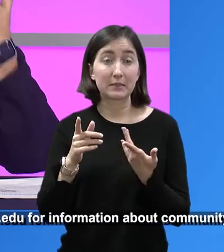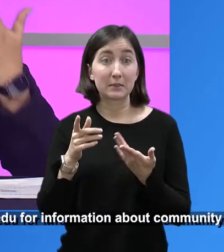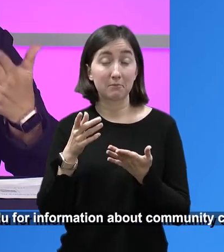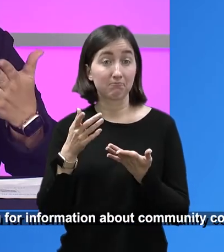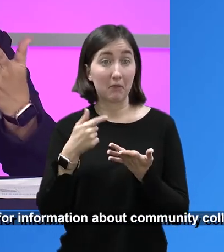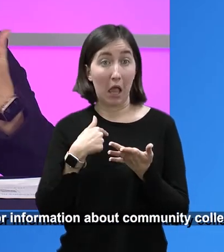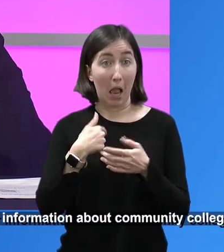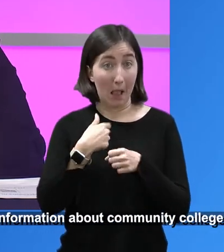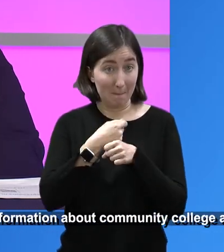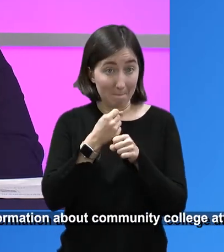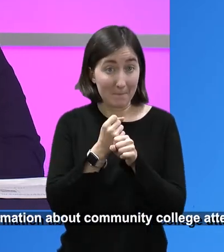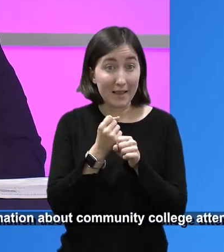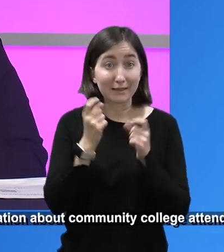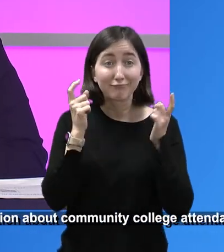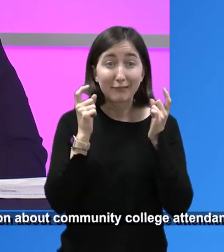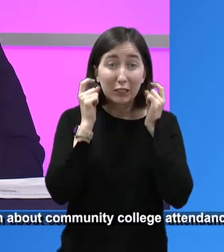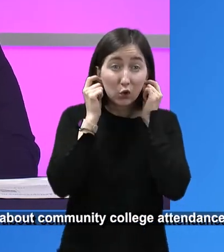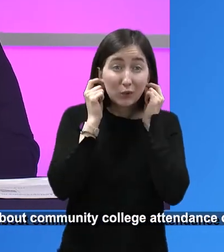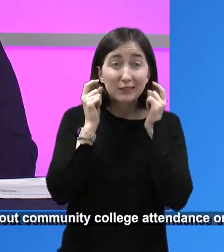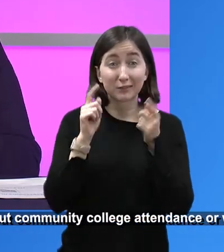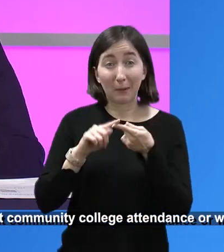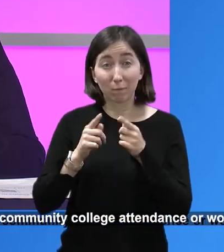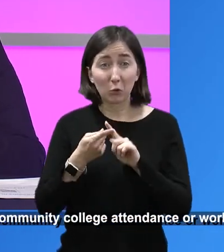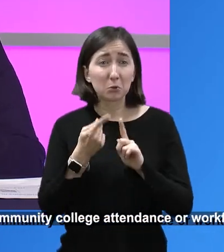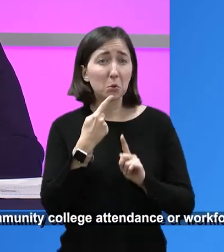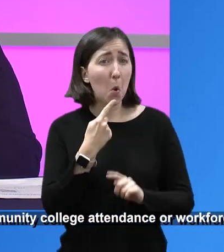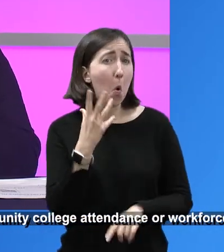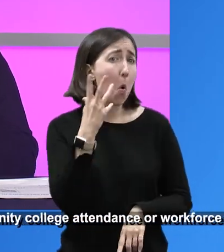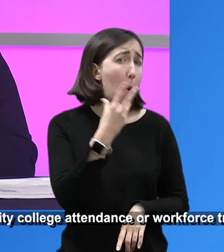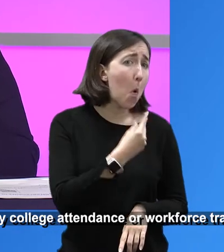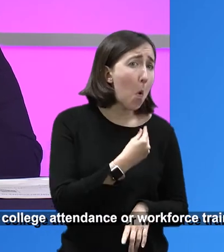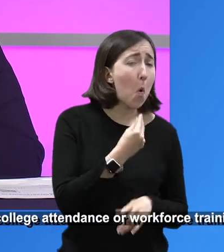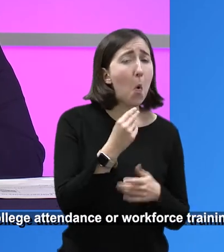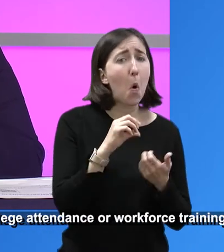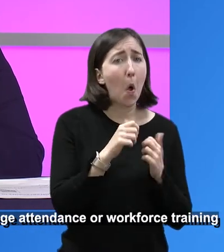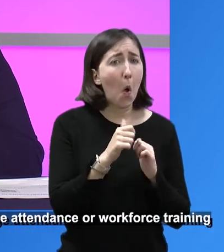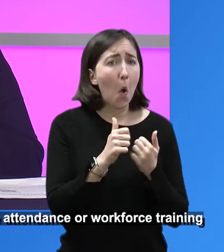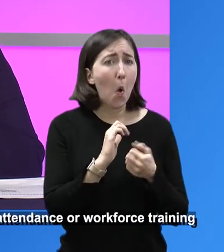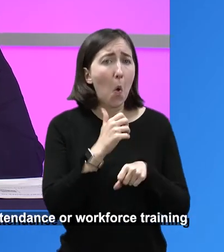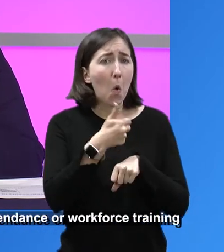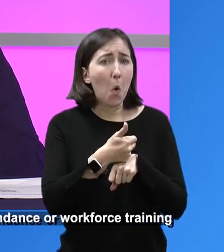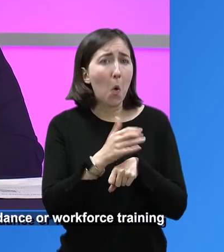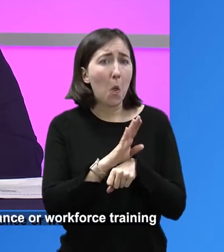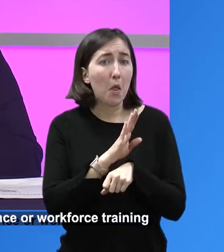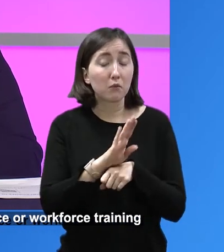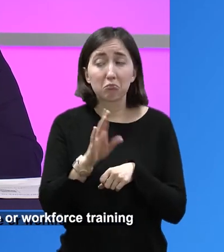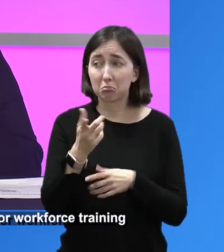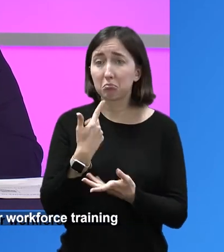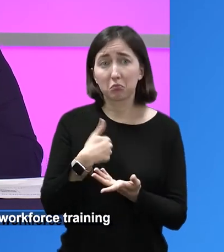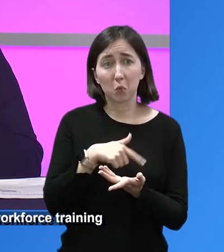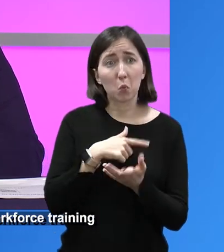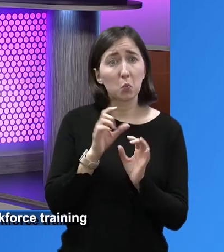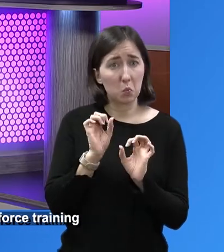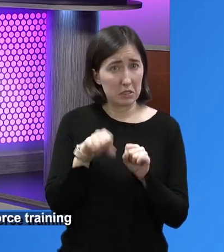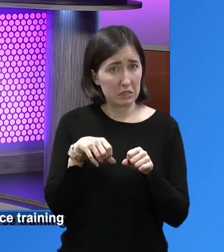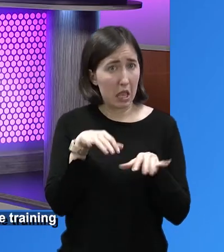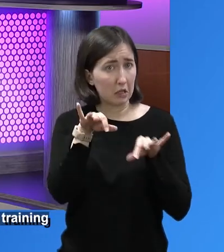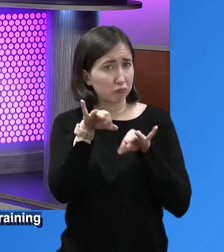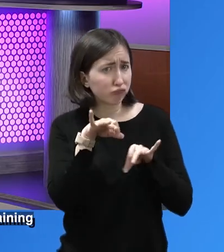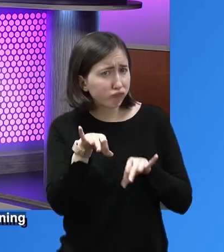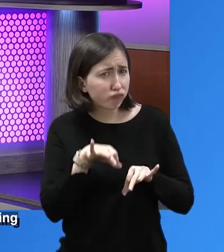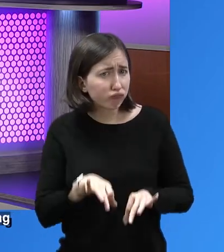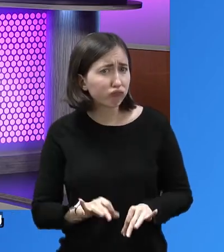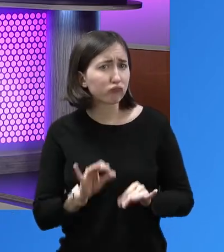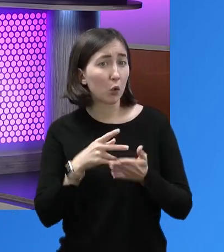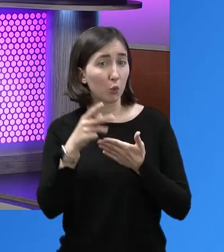earrings and they're beautiful and maybe I should go into business. I don't know where to start. Launch SA would really help you and point you in the right direction. Launch SA